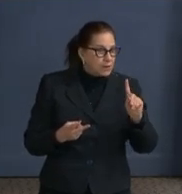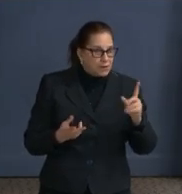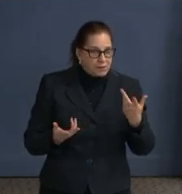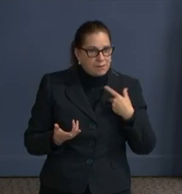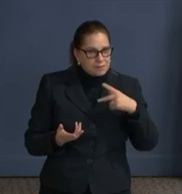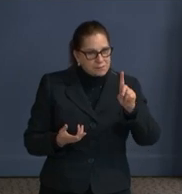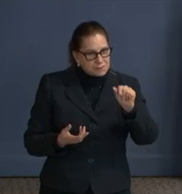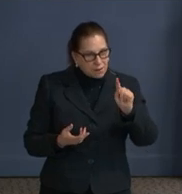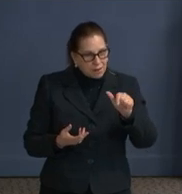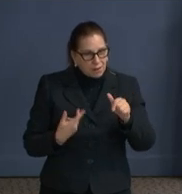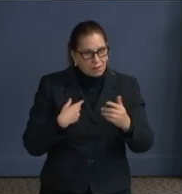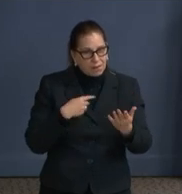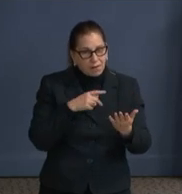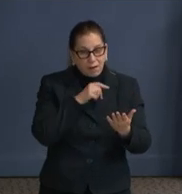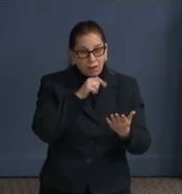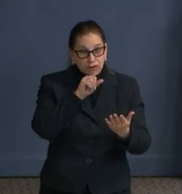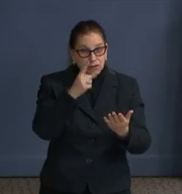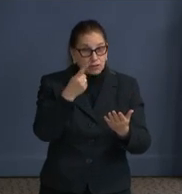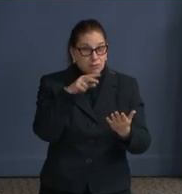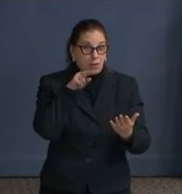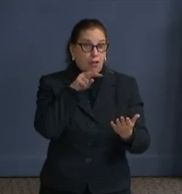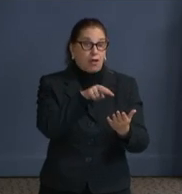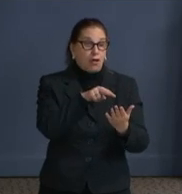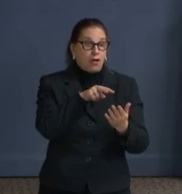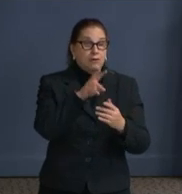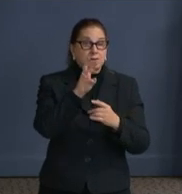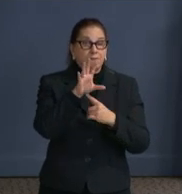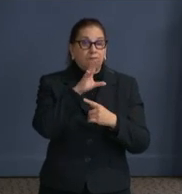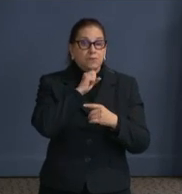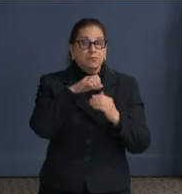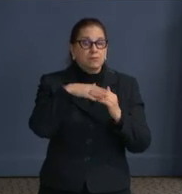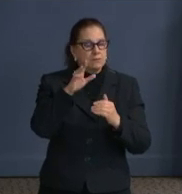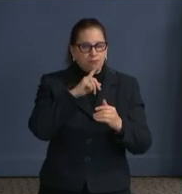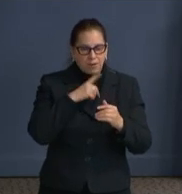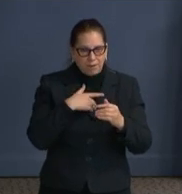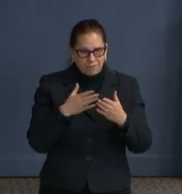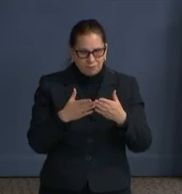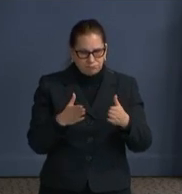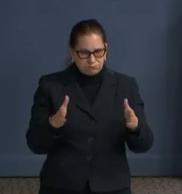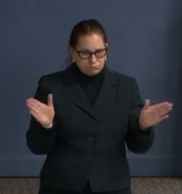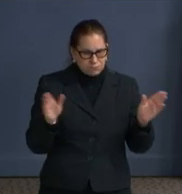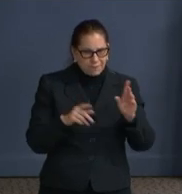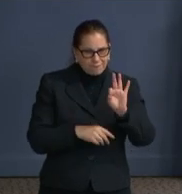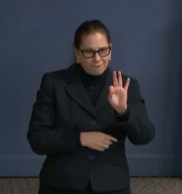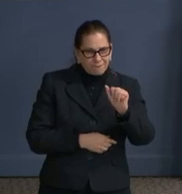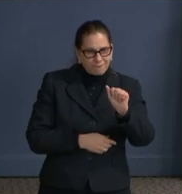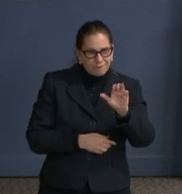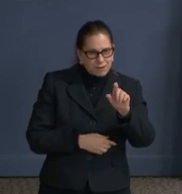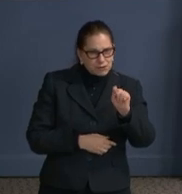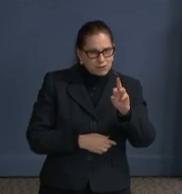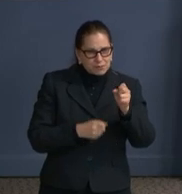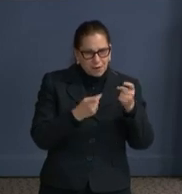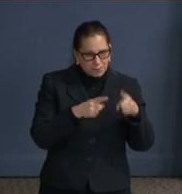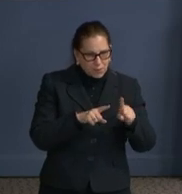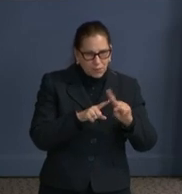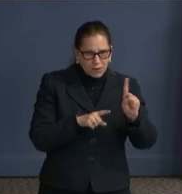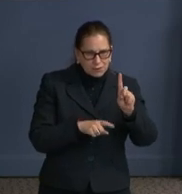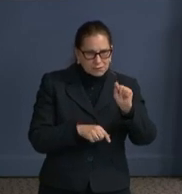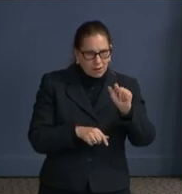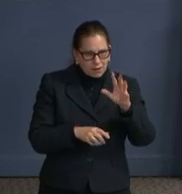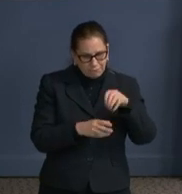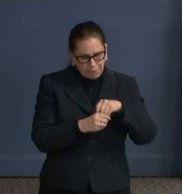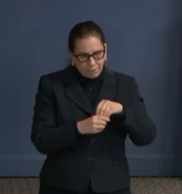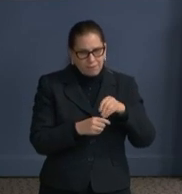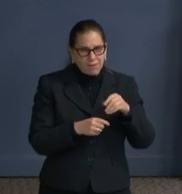shouldn't focus on it only as 65 and older. If you choose to do that, you have to remember that 65 year olds are not equitably distributed